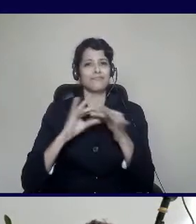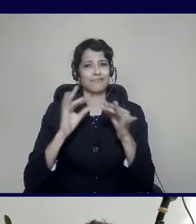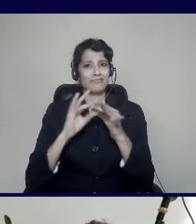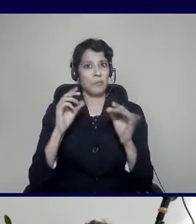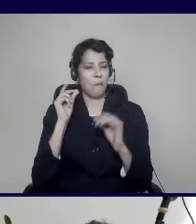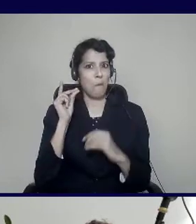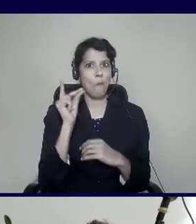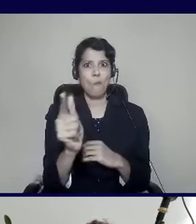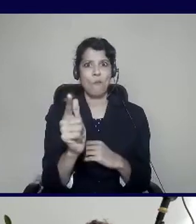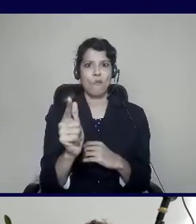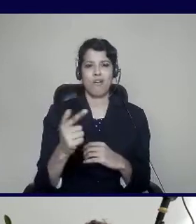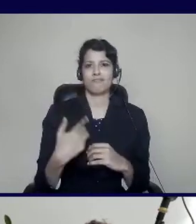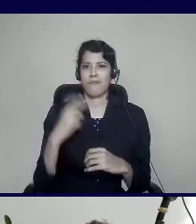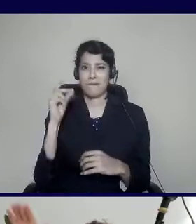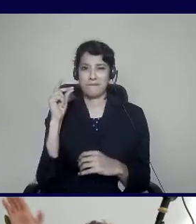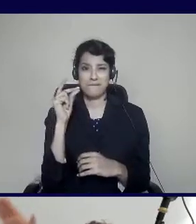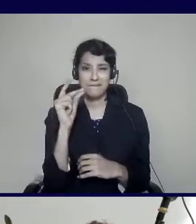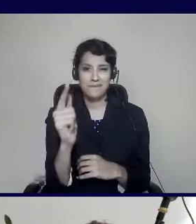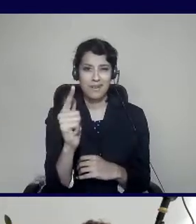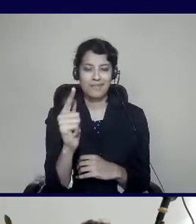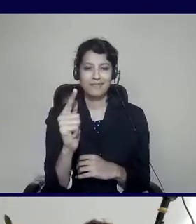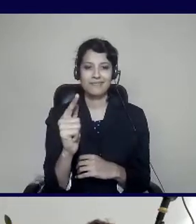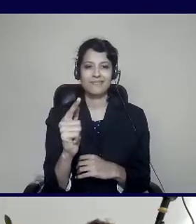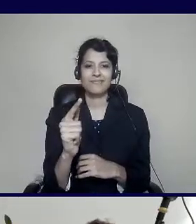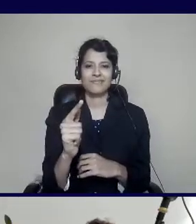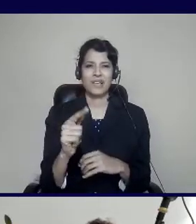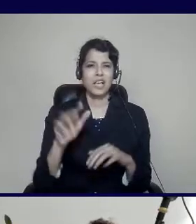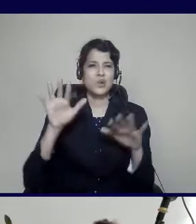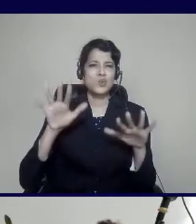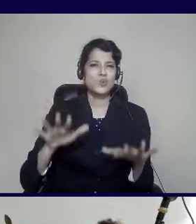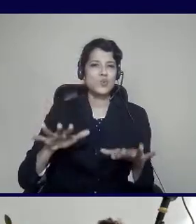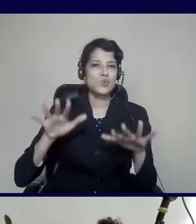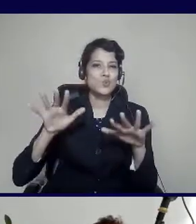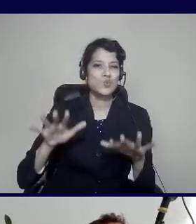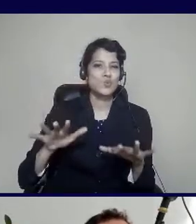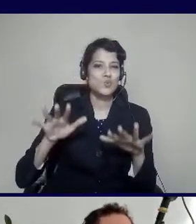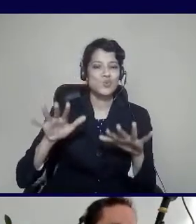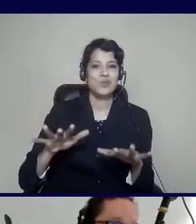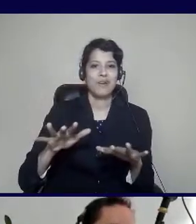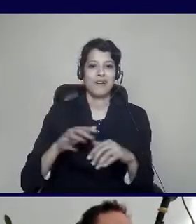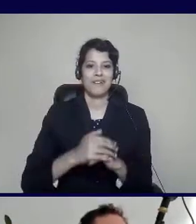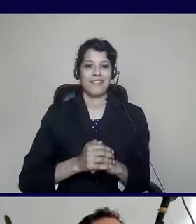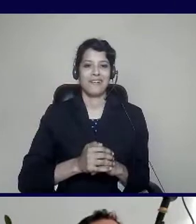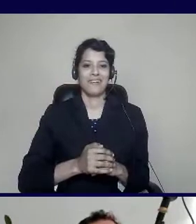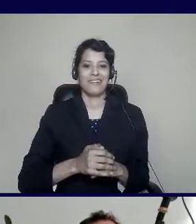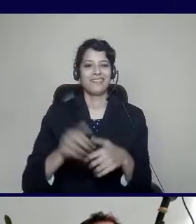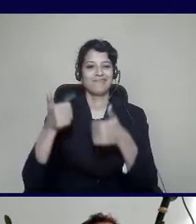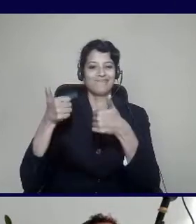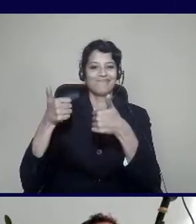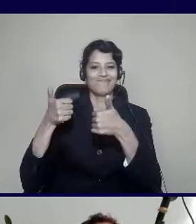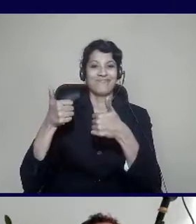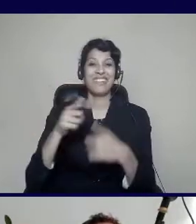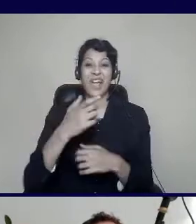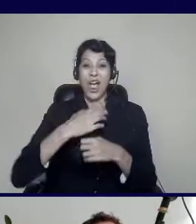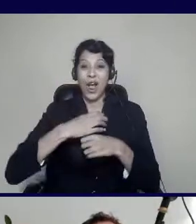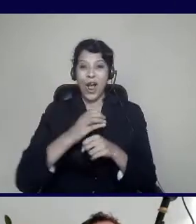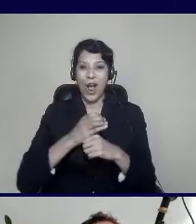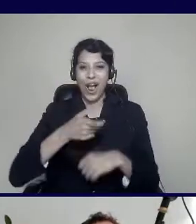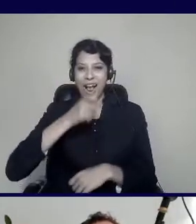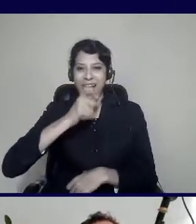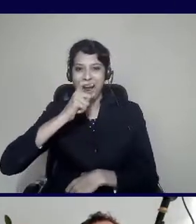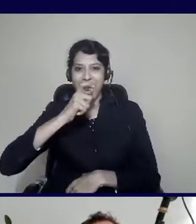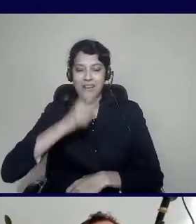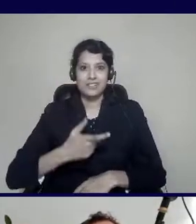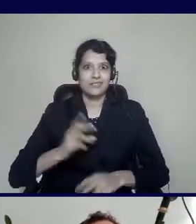a bit too fast, just kind of say, slow down, Lori, because I've had a lot of coffee. And I'm calling